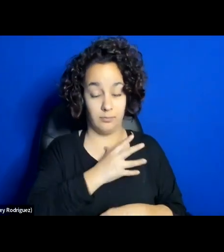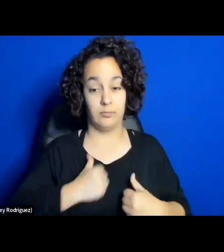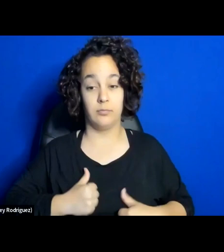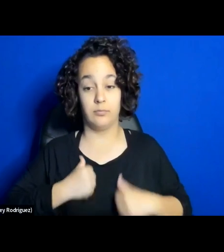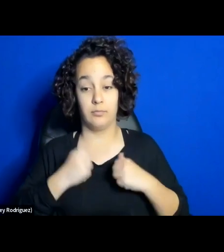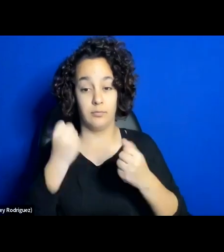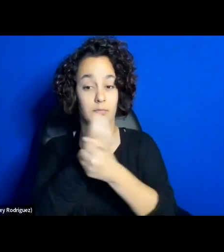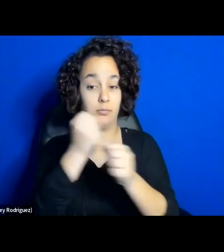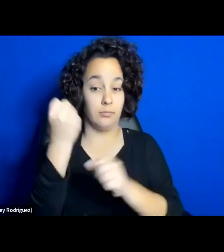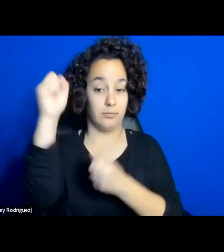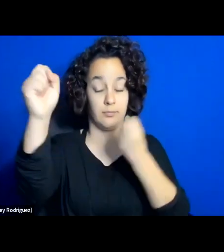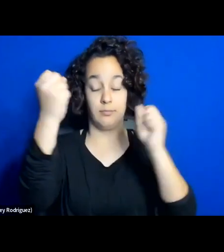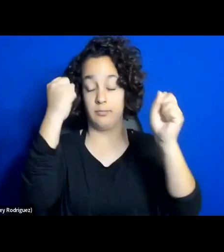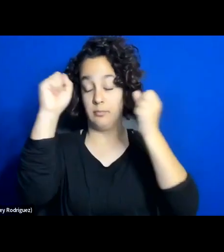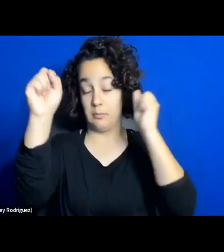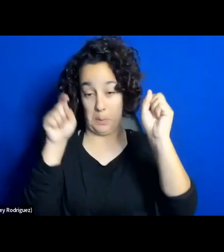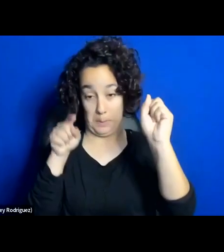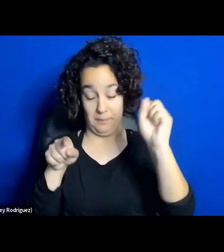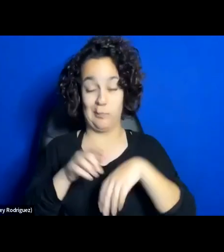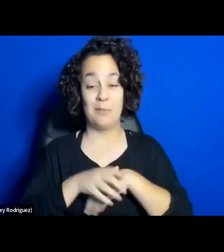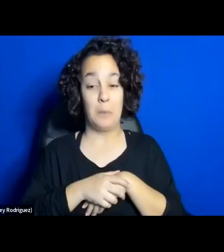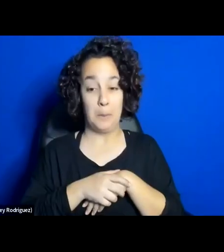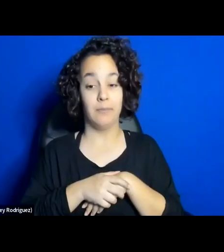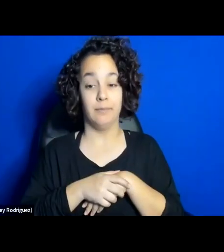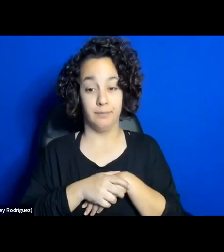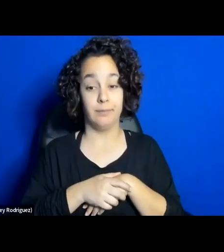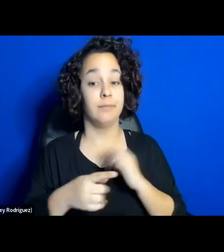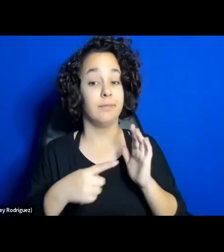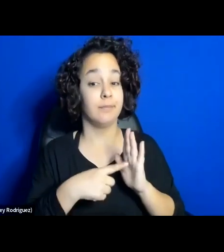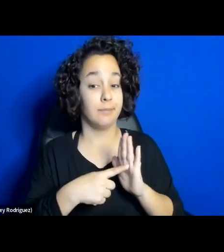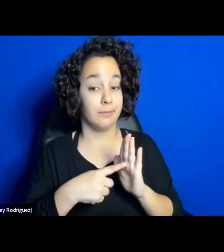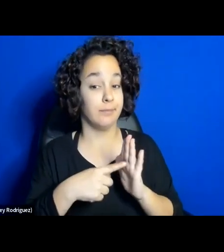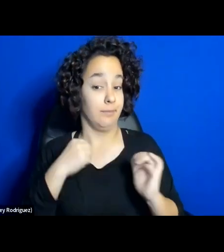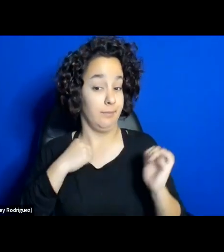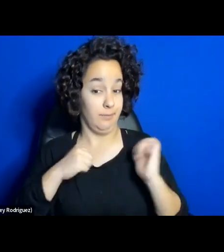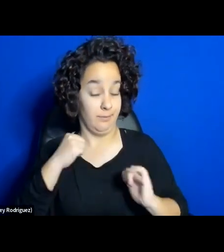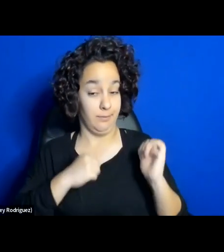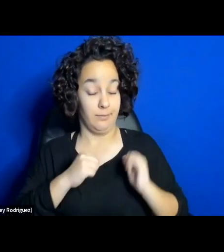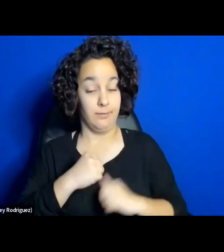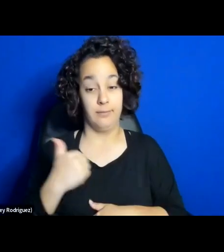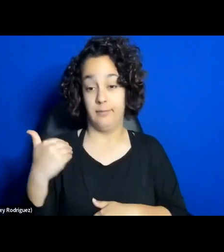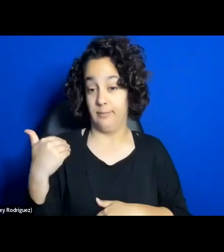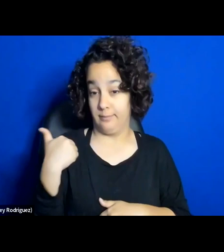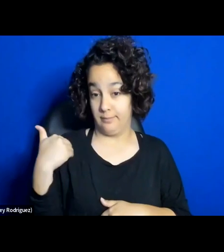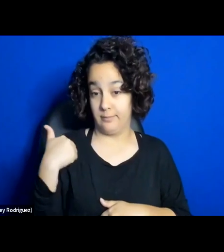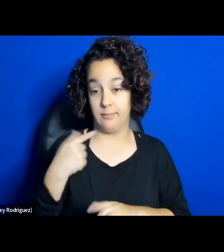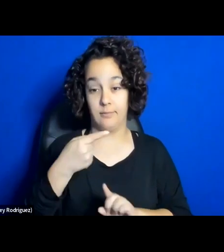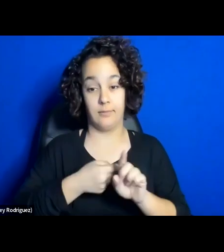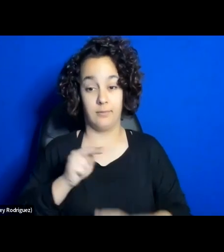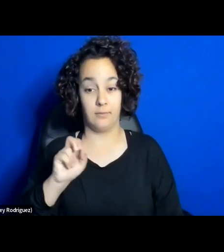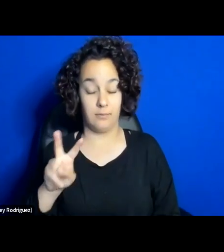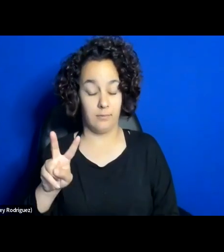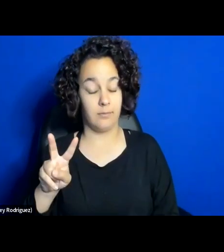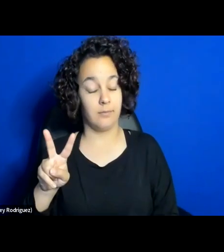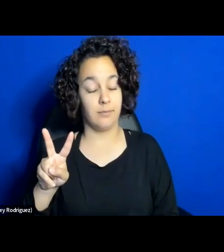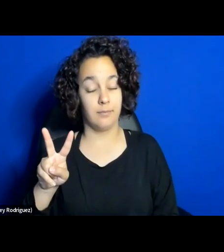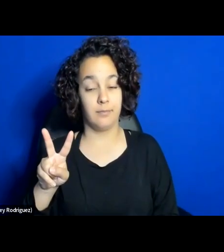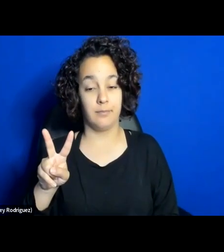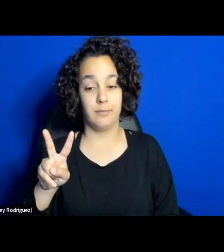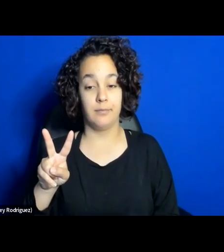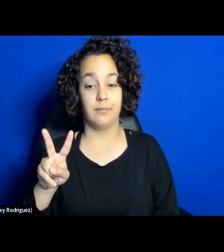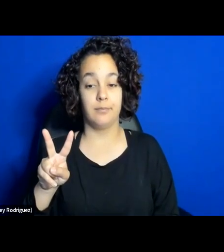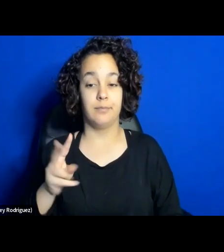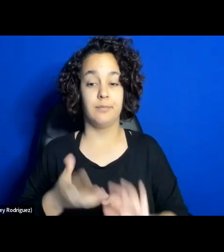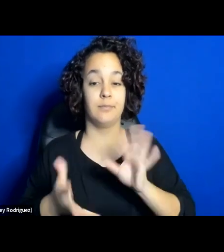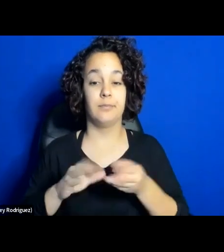example of a protest performance is one that took place last November from a collective of 16